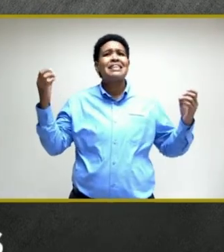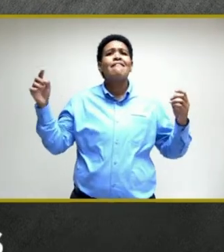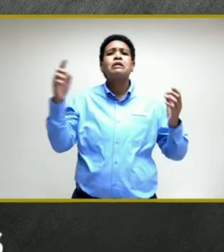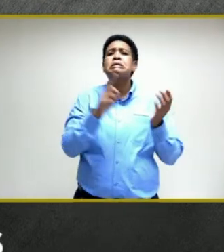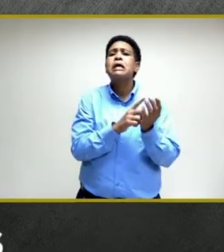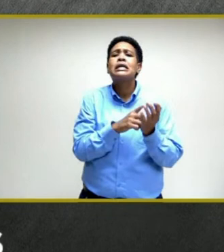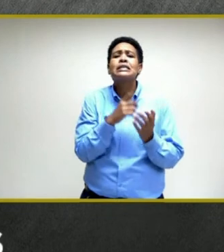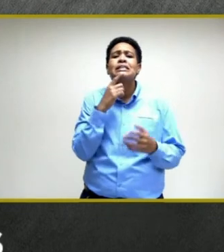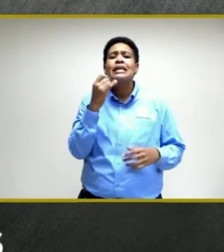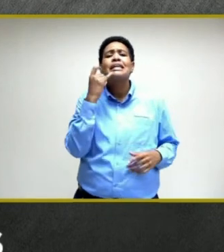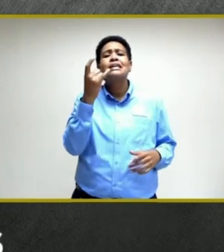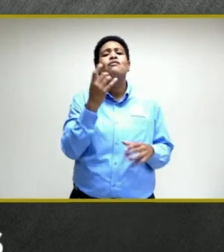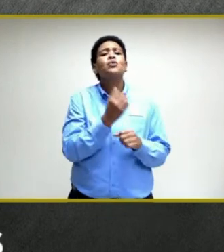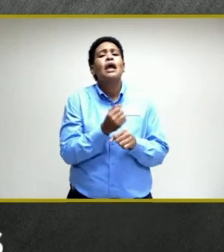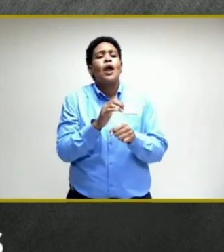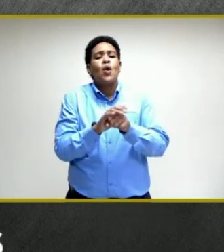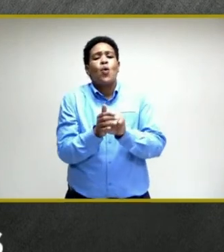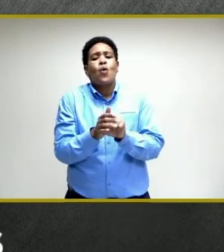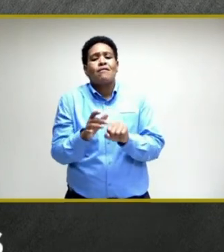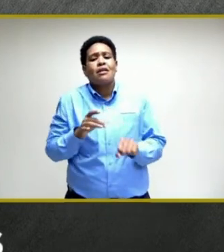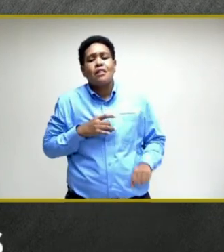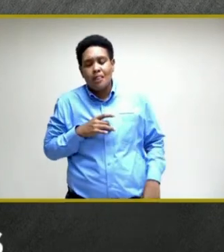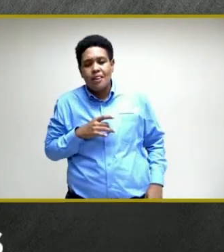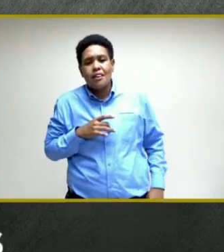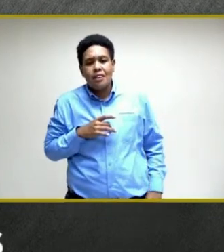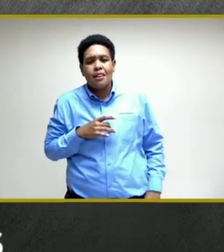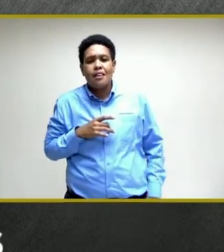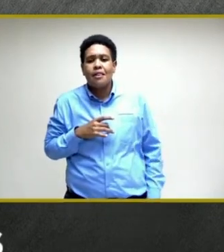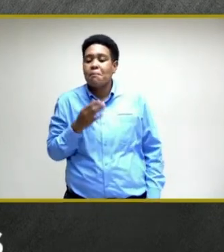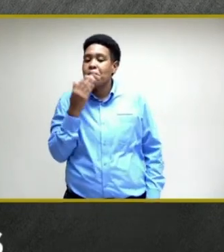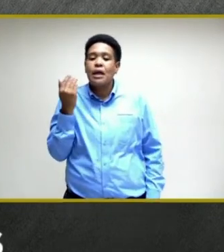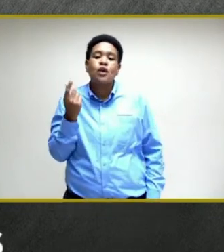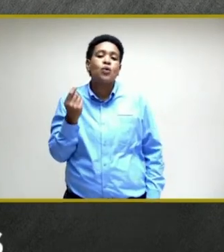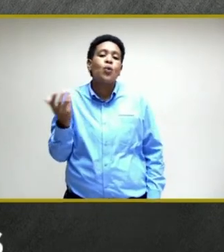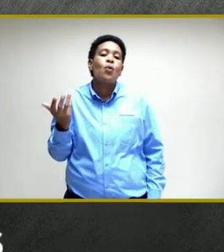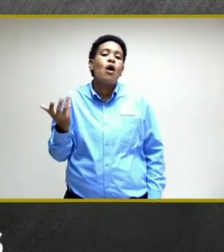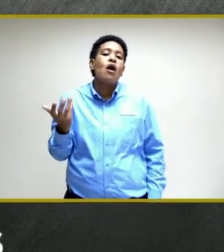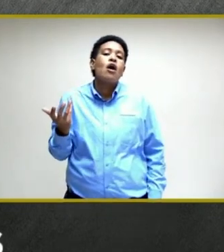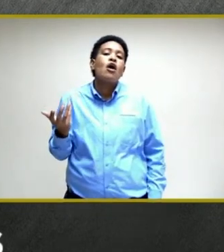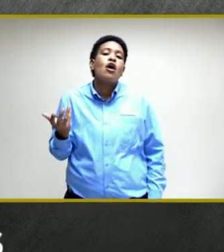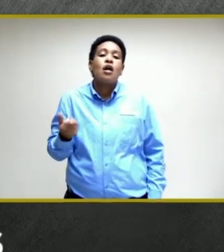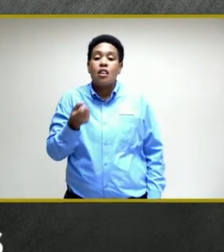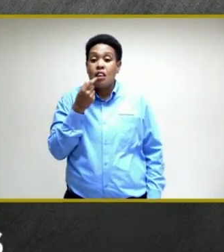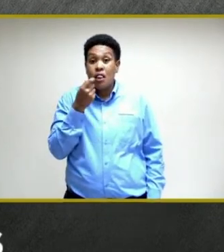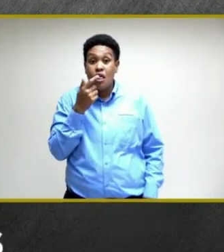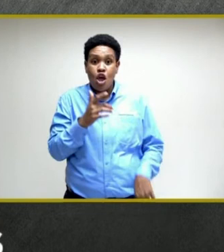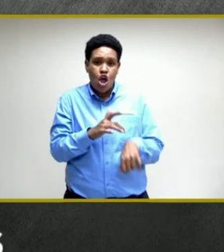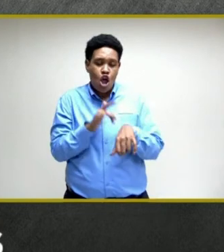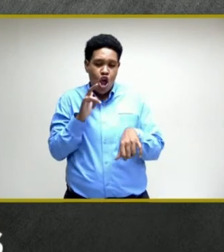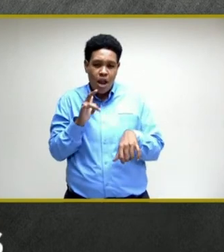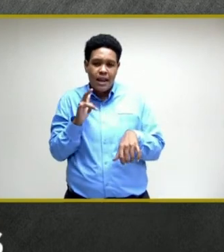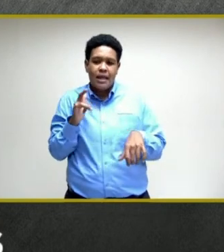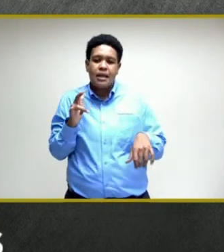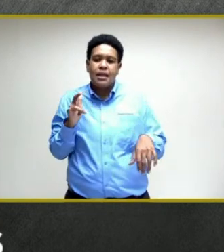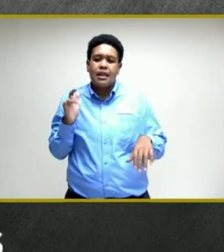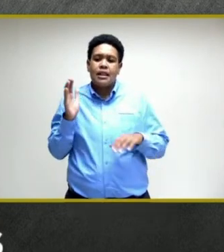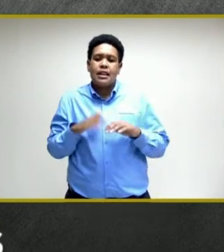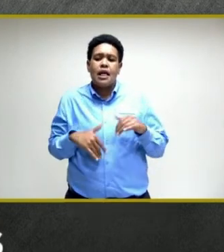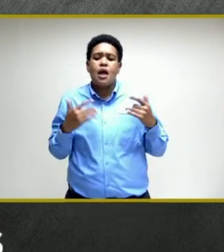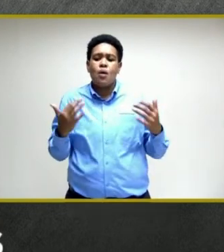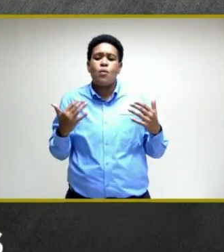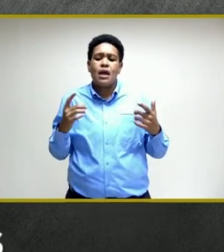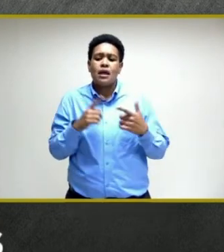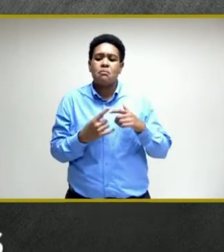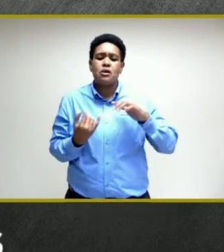if you get COVID-19 the thing to do is to treat early rather than just wait and